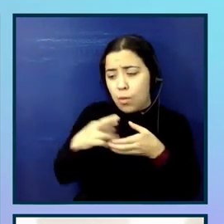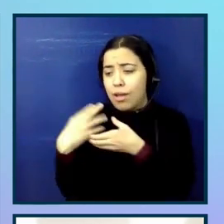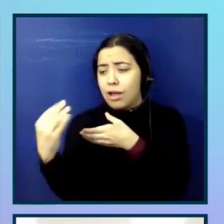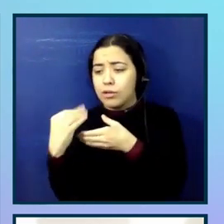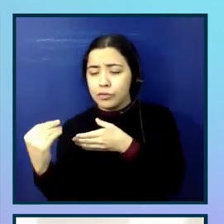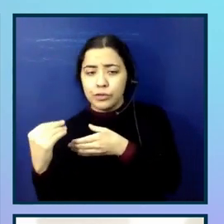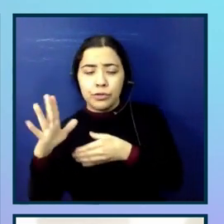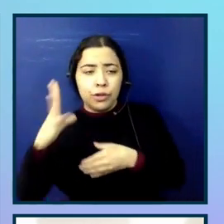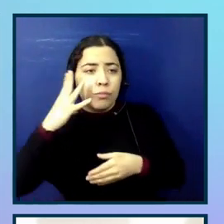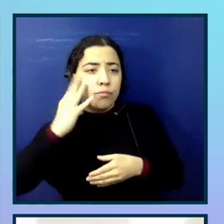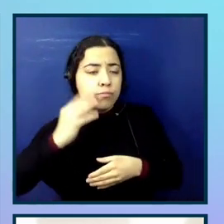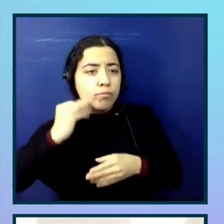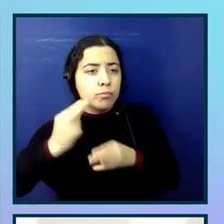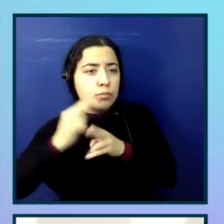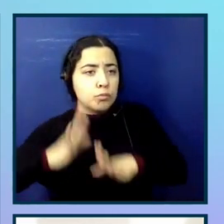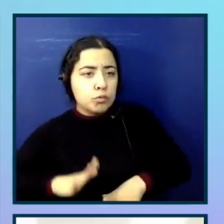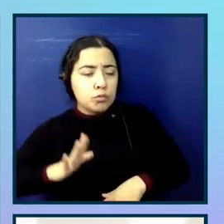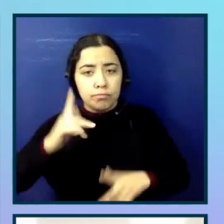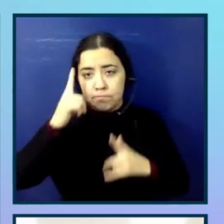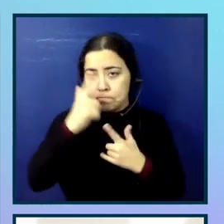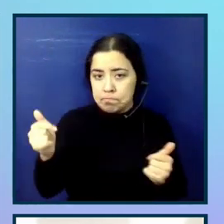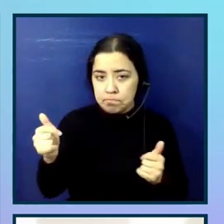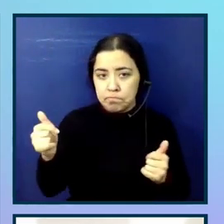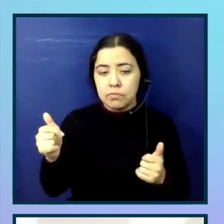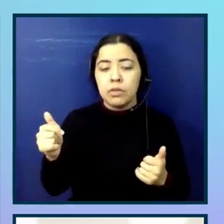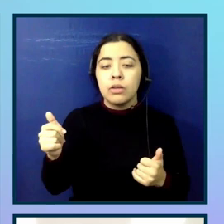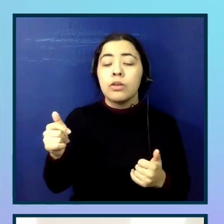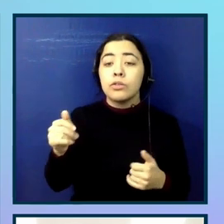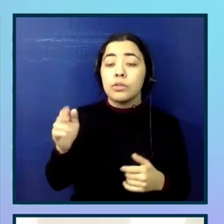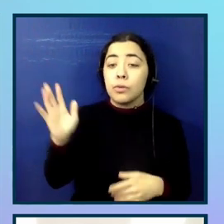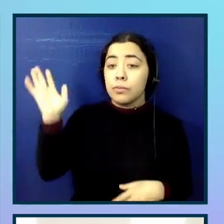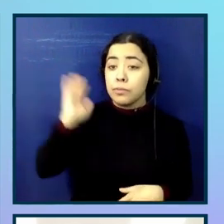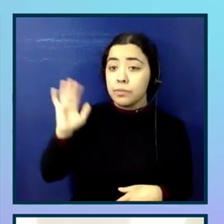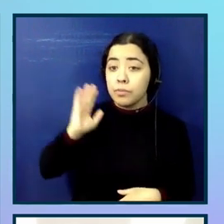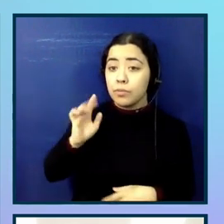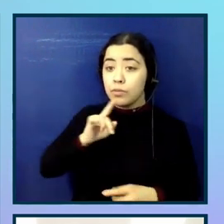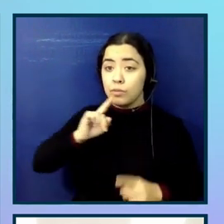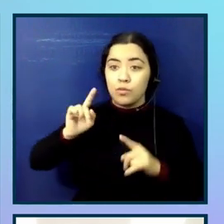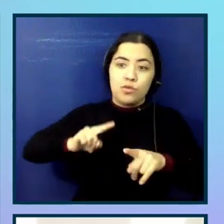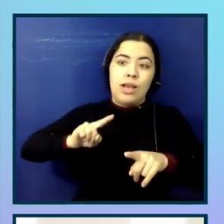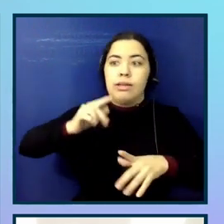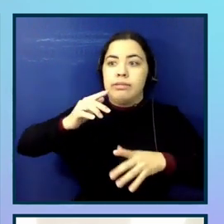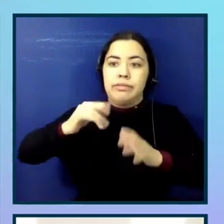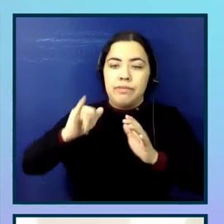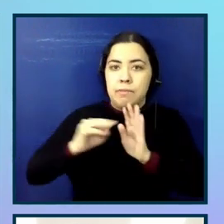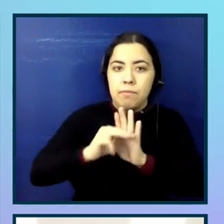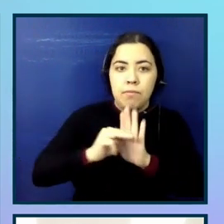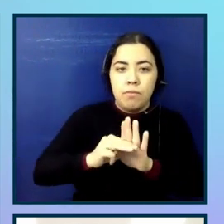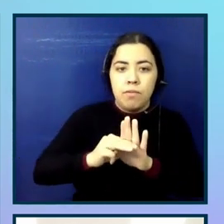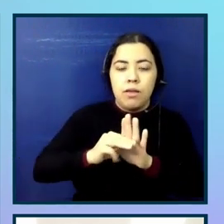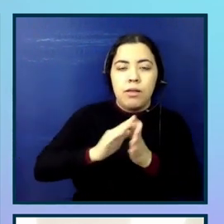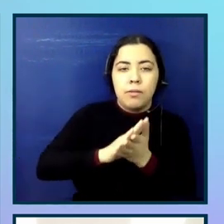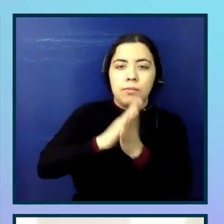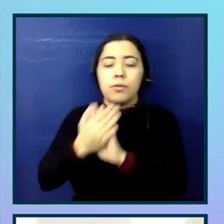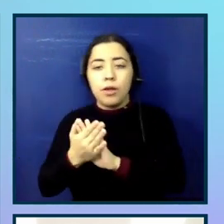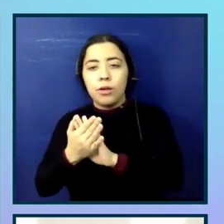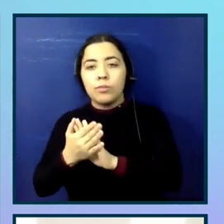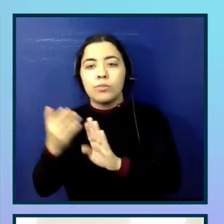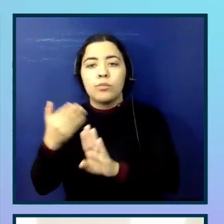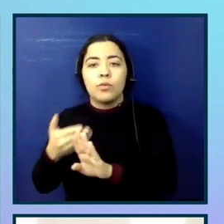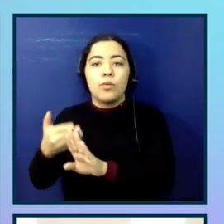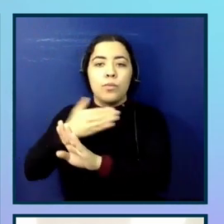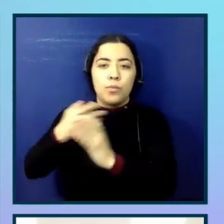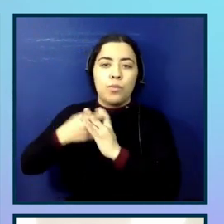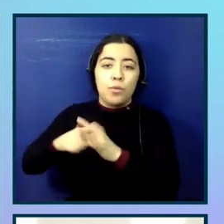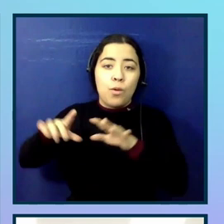DQ really have been helping us move from this model to a more proactive approach. So I love this little picture just because it's like building blocks